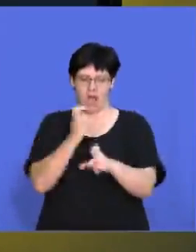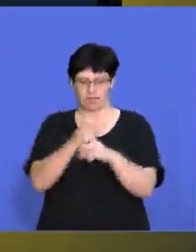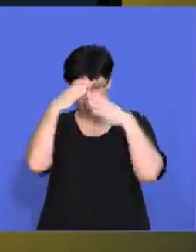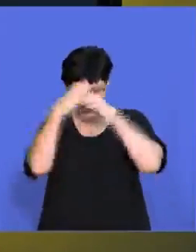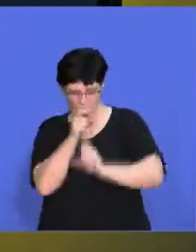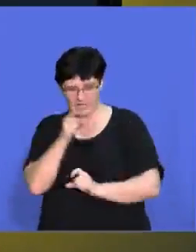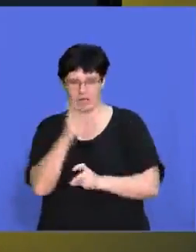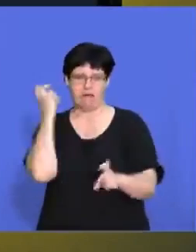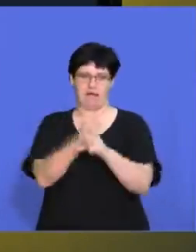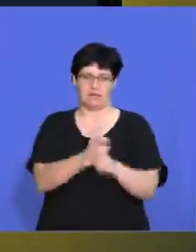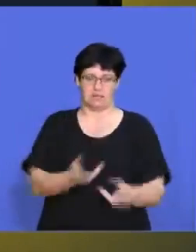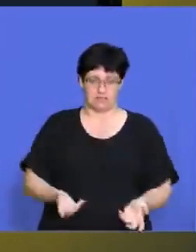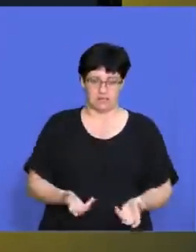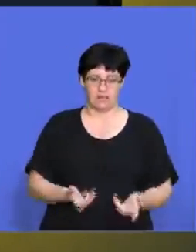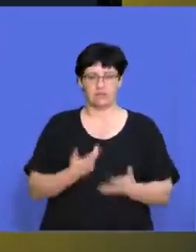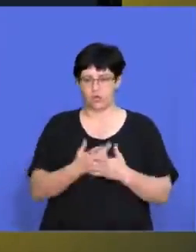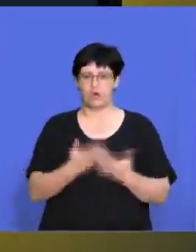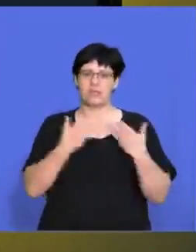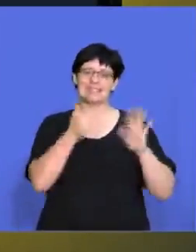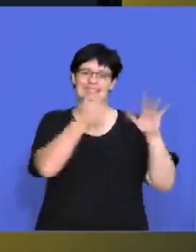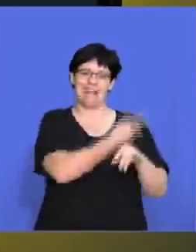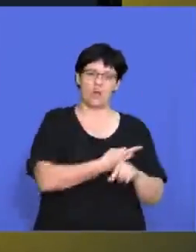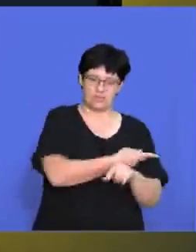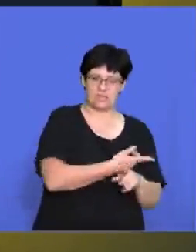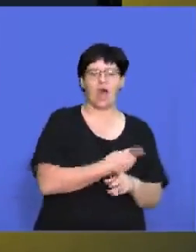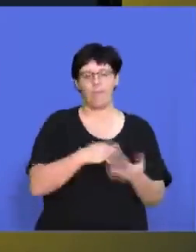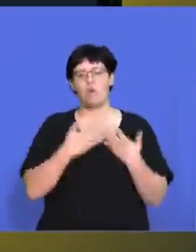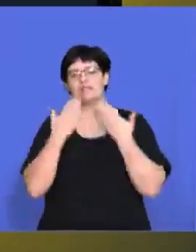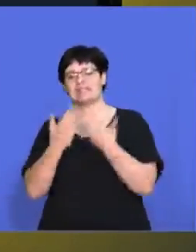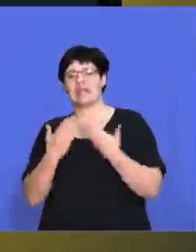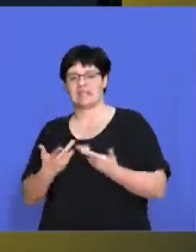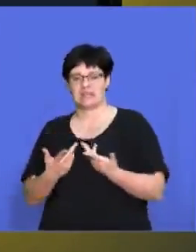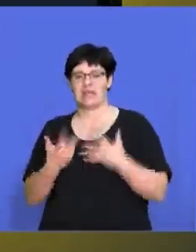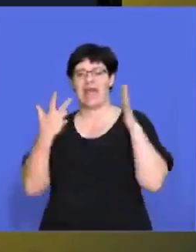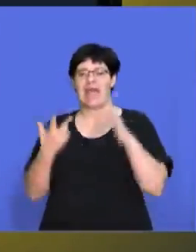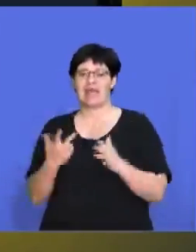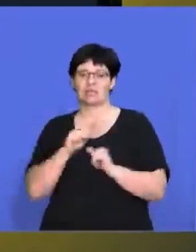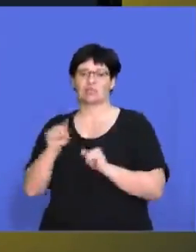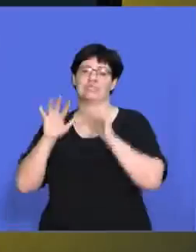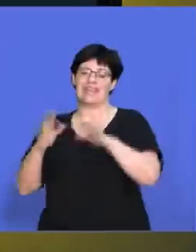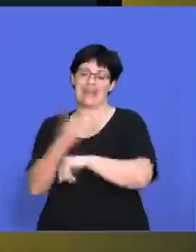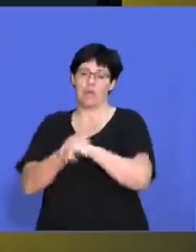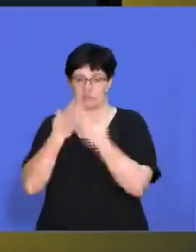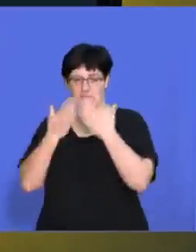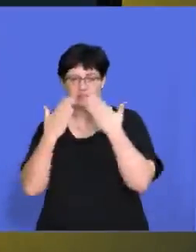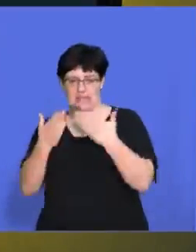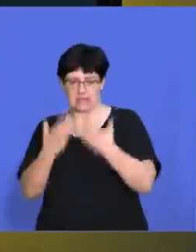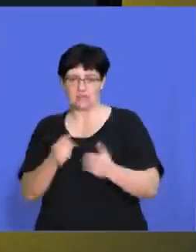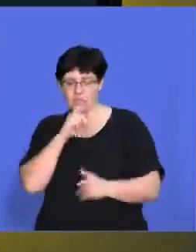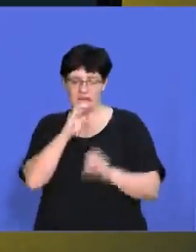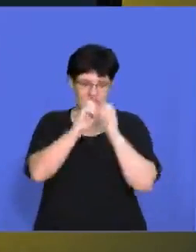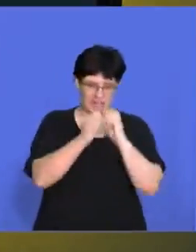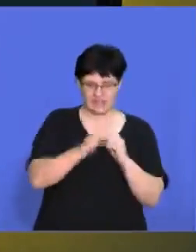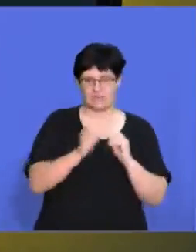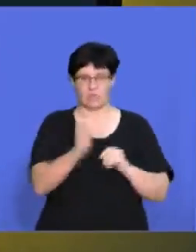action. So you're going to say, right, now I'm going to study even harder. Instead of studying six hours a day, I'm going to be putting, uh, eight to 10 hours a day. And so